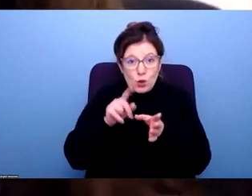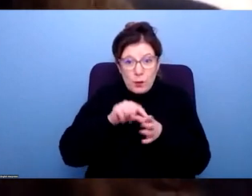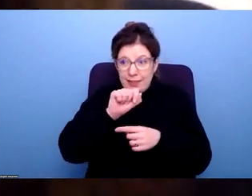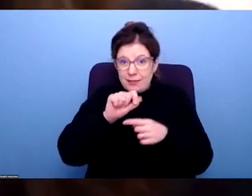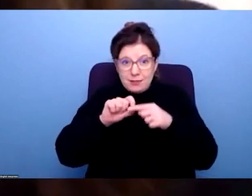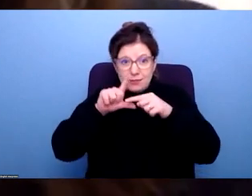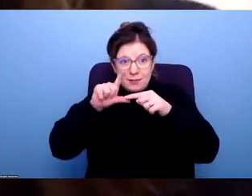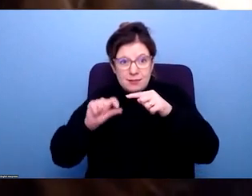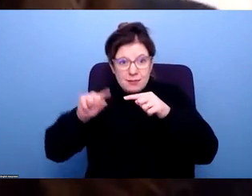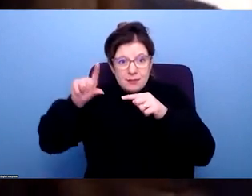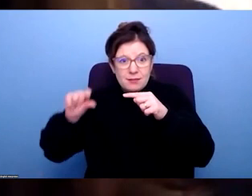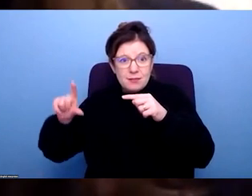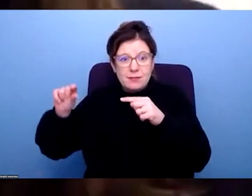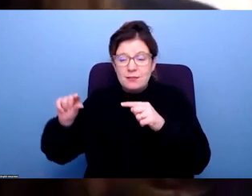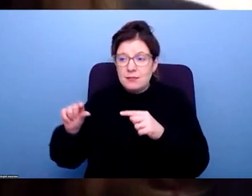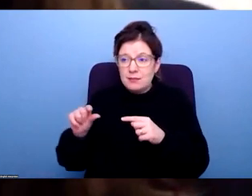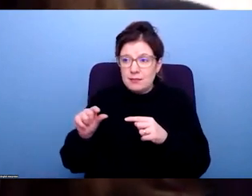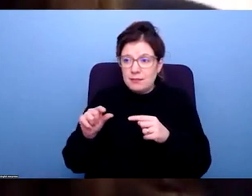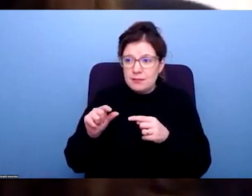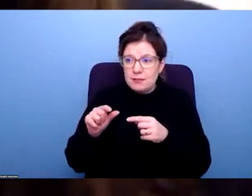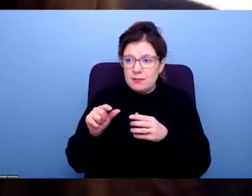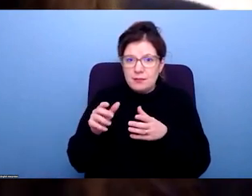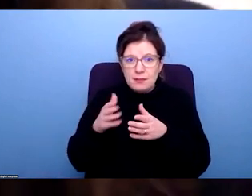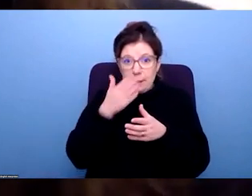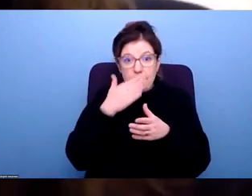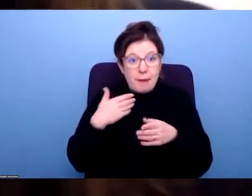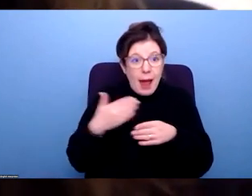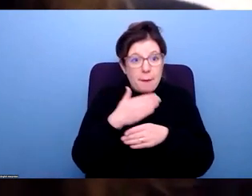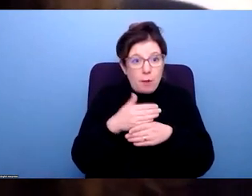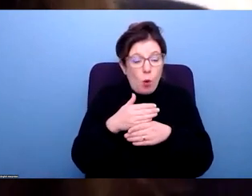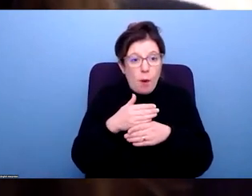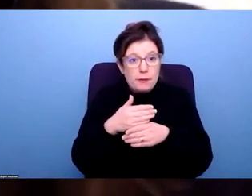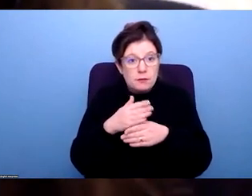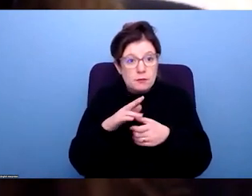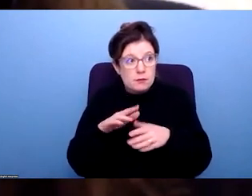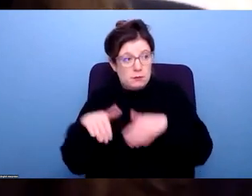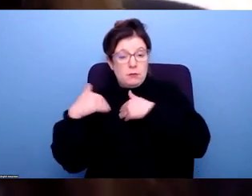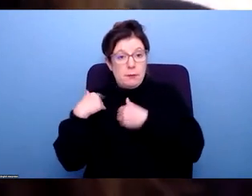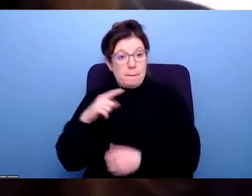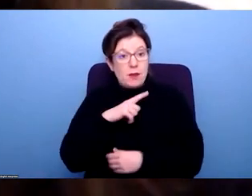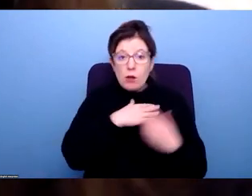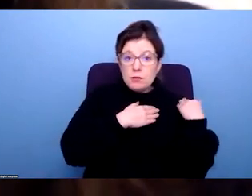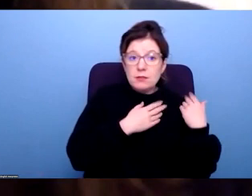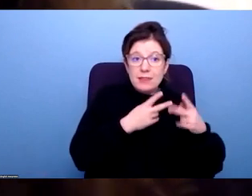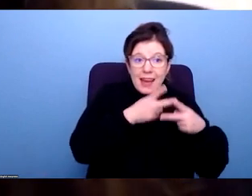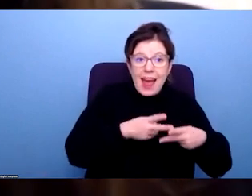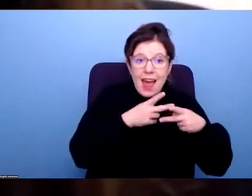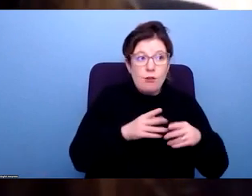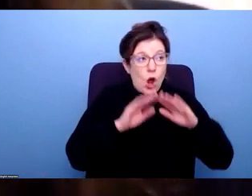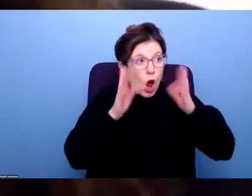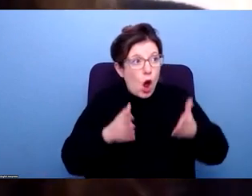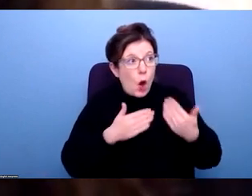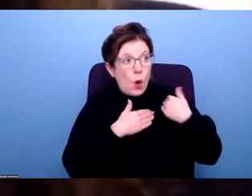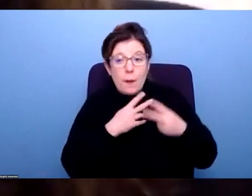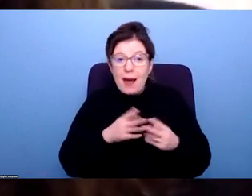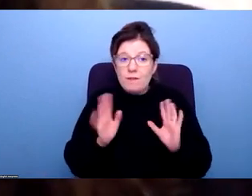a big, big number of people that have stepped out of the employment market because of caring responsibilities or looking after the home. And I